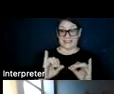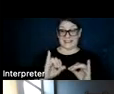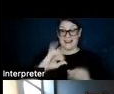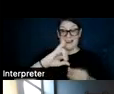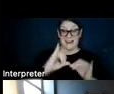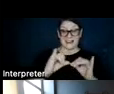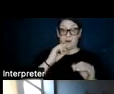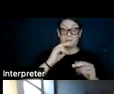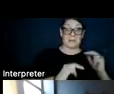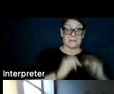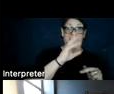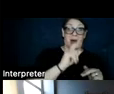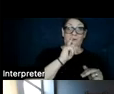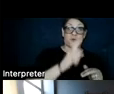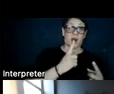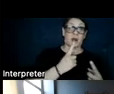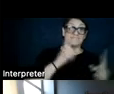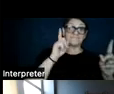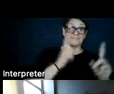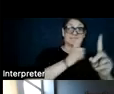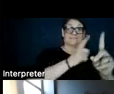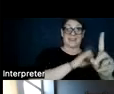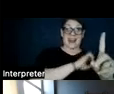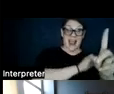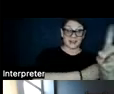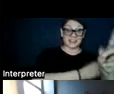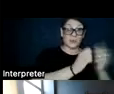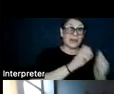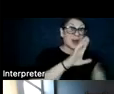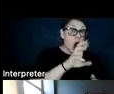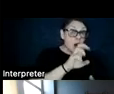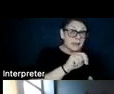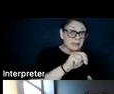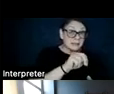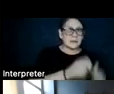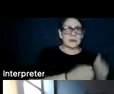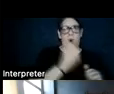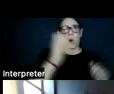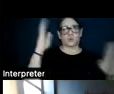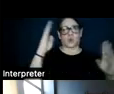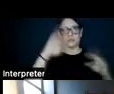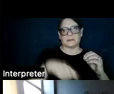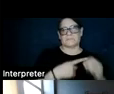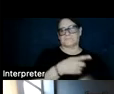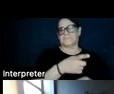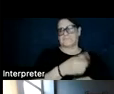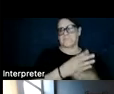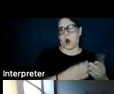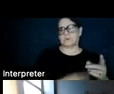for achieving our decarbonization goals is what is the most worrisome aspect of